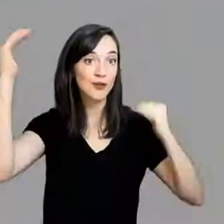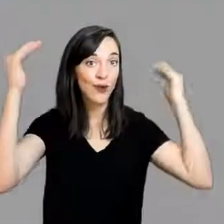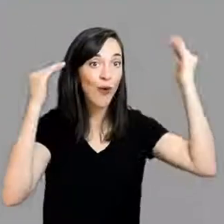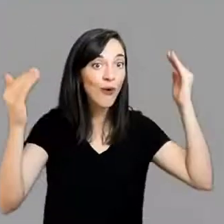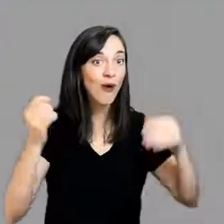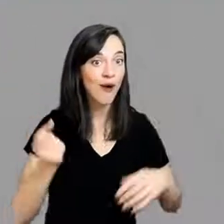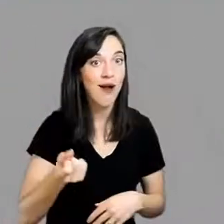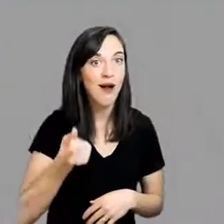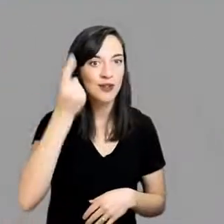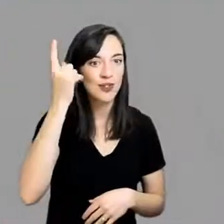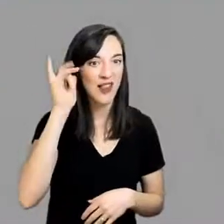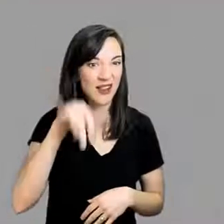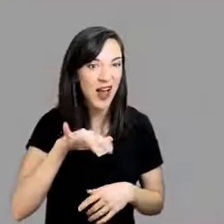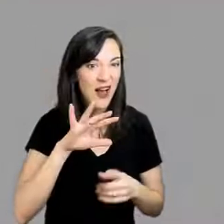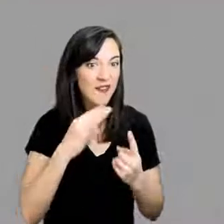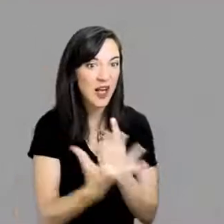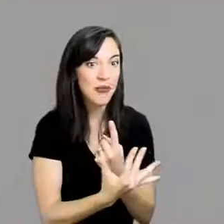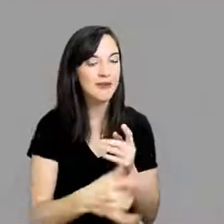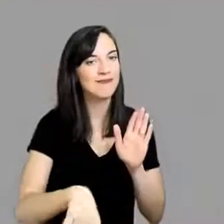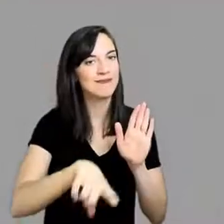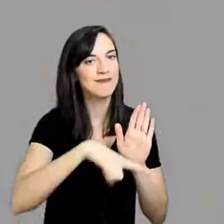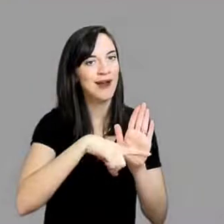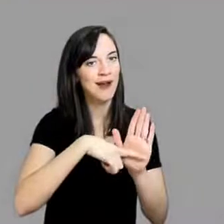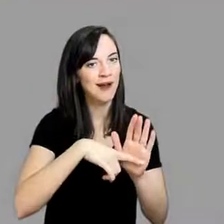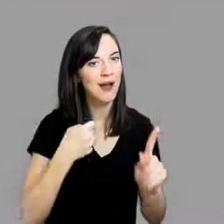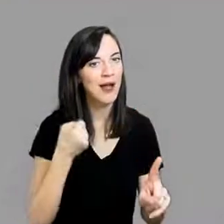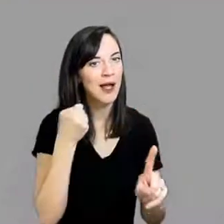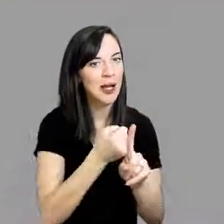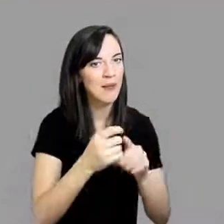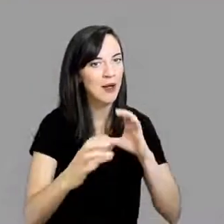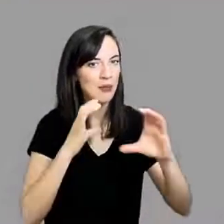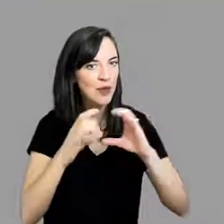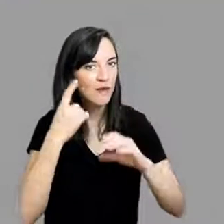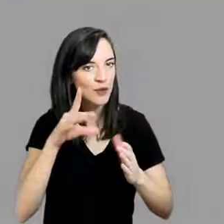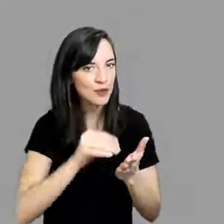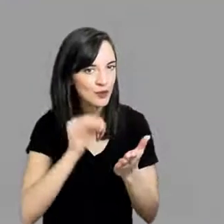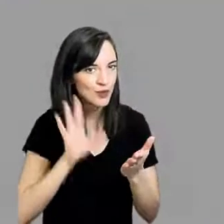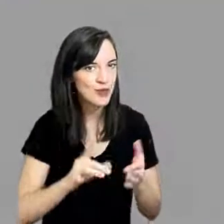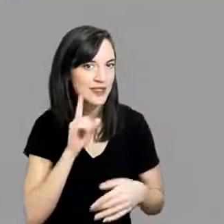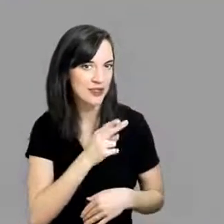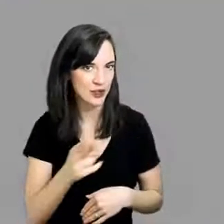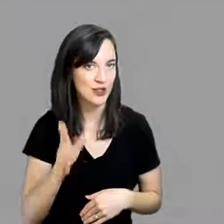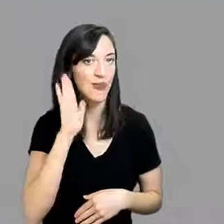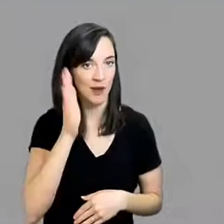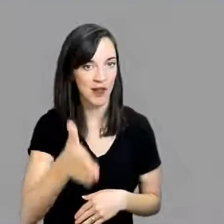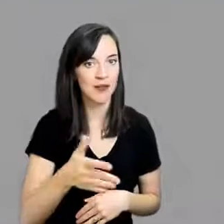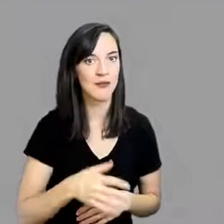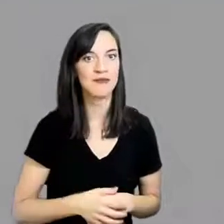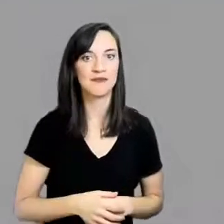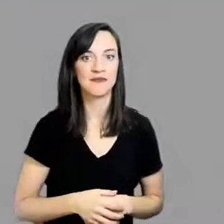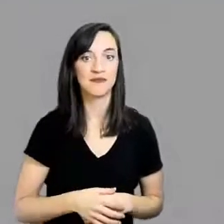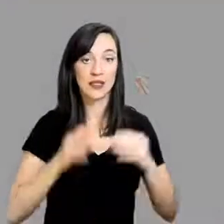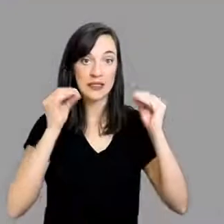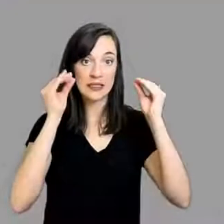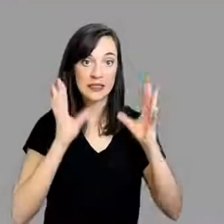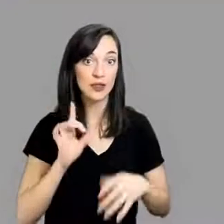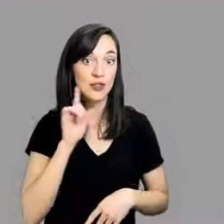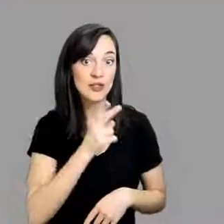Adults may be able to see how this type of environment can negatively impact the communication conditions for a student who is DHH.